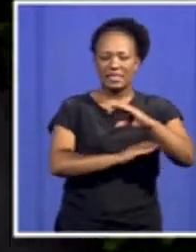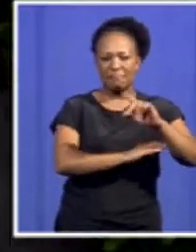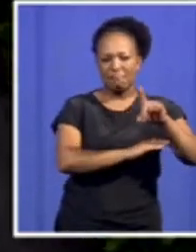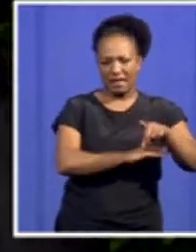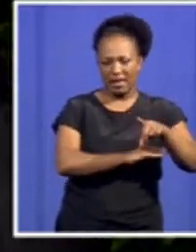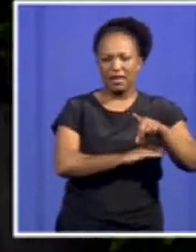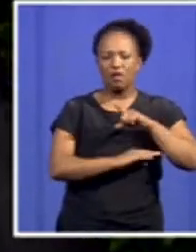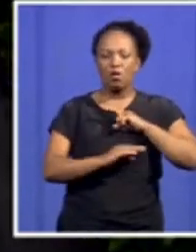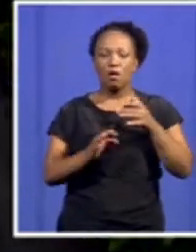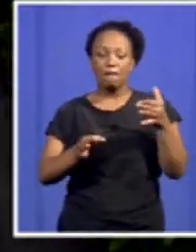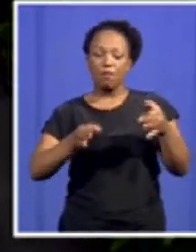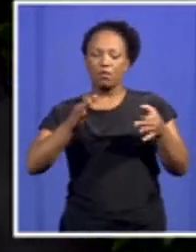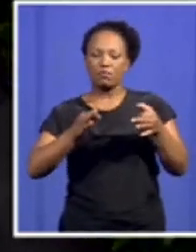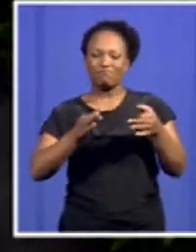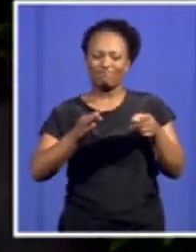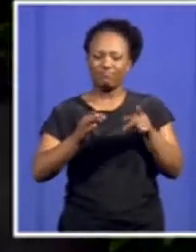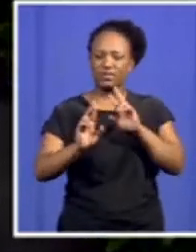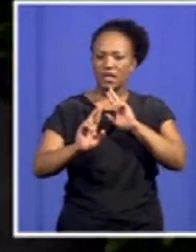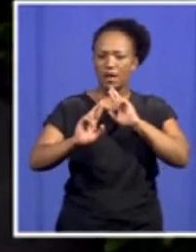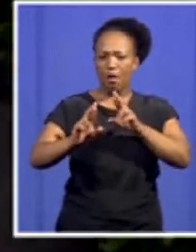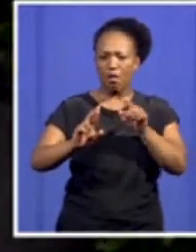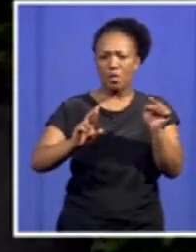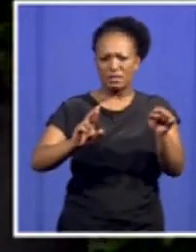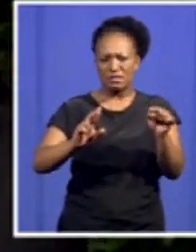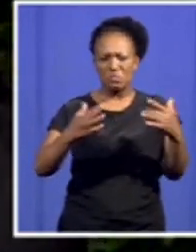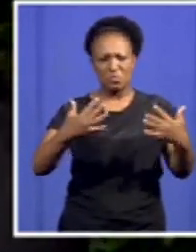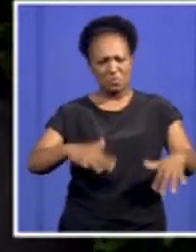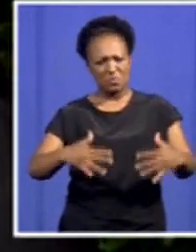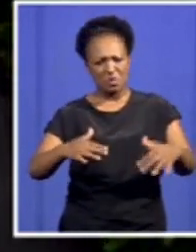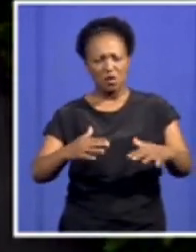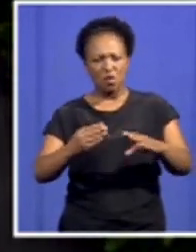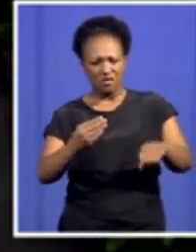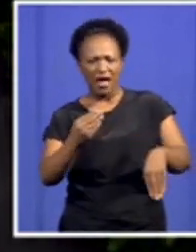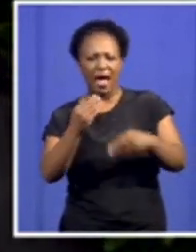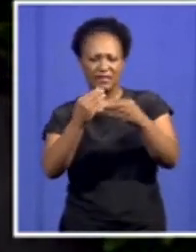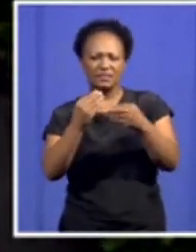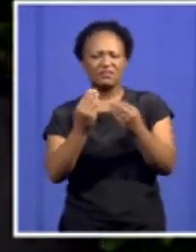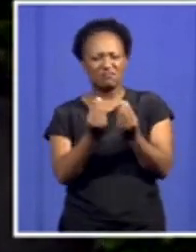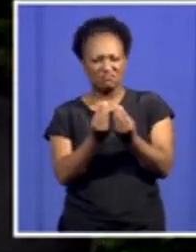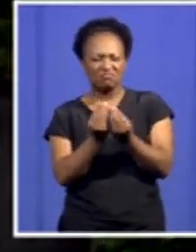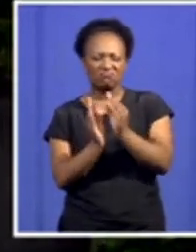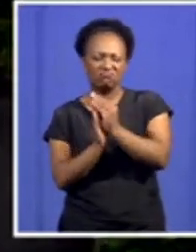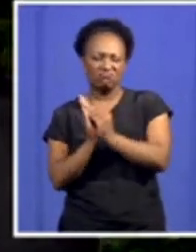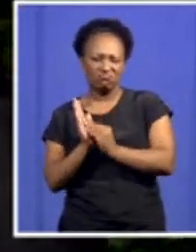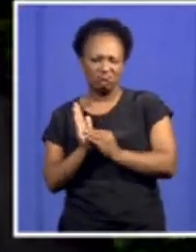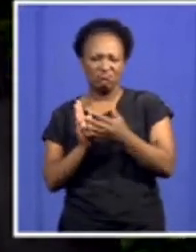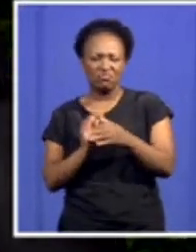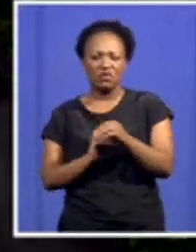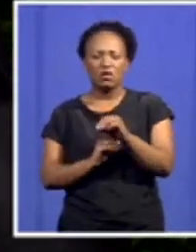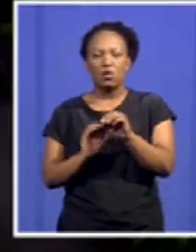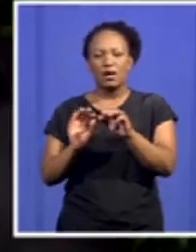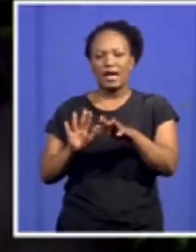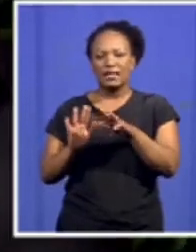quite an interesting element we've added. We've taken that from the 1988 paper of Joe Slovo,